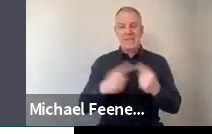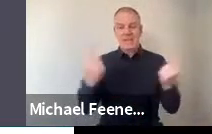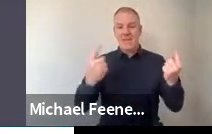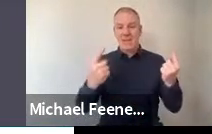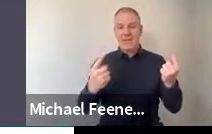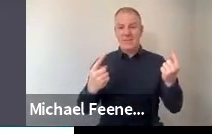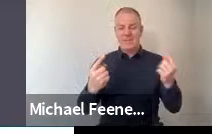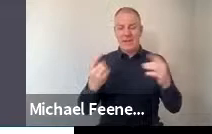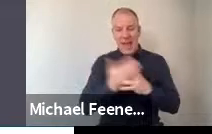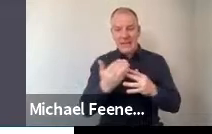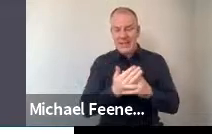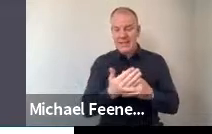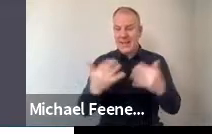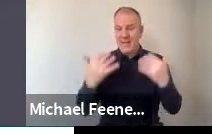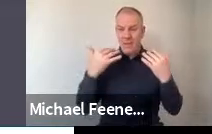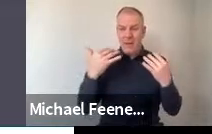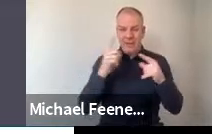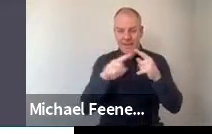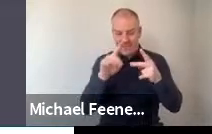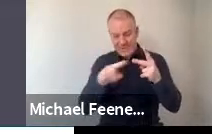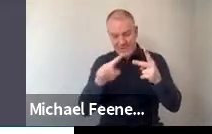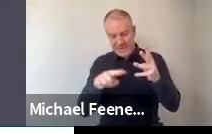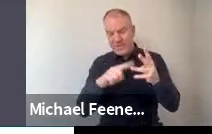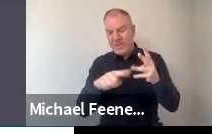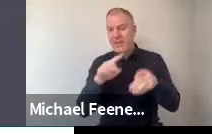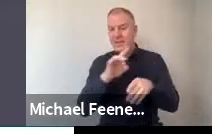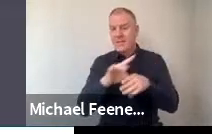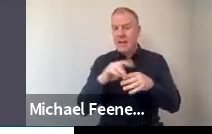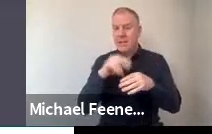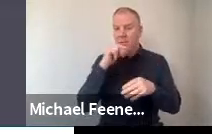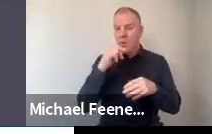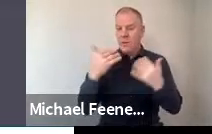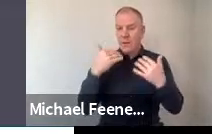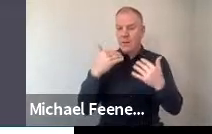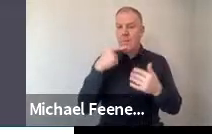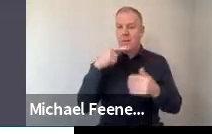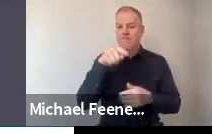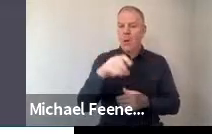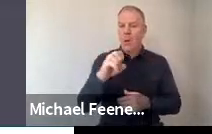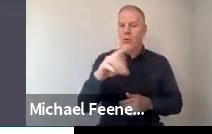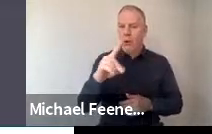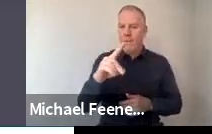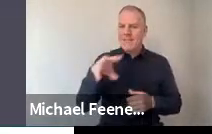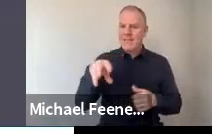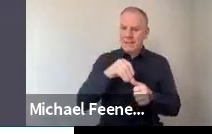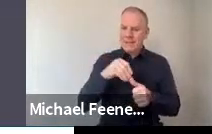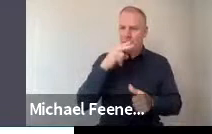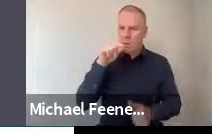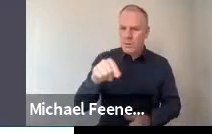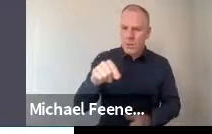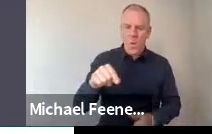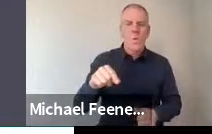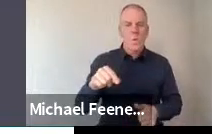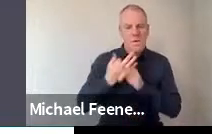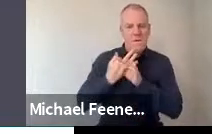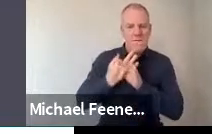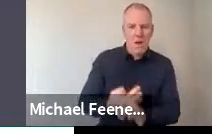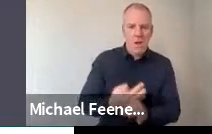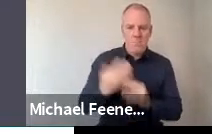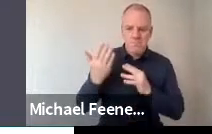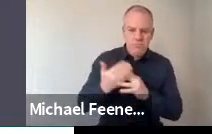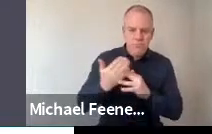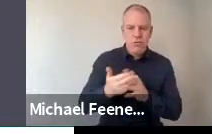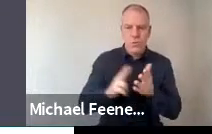accessing of different kinds of news over time. But COVID news in particular is something that people were accessing